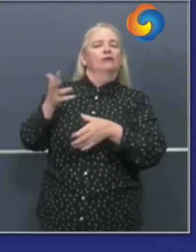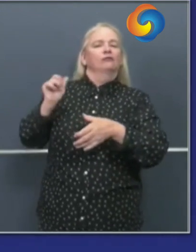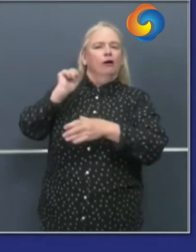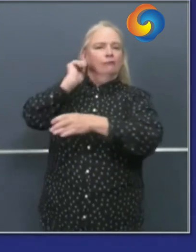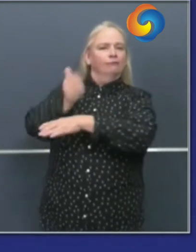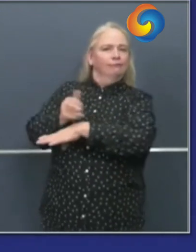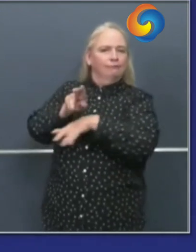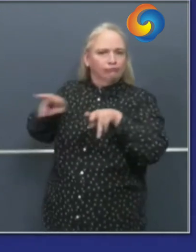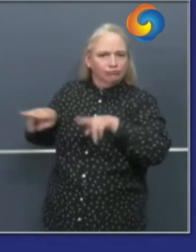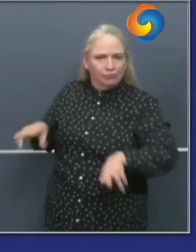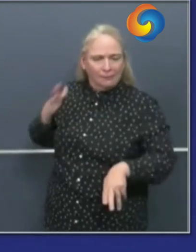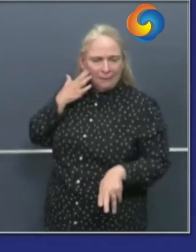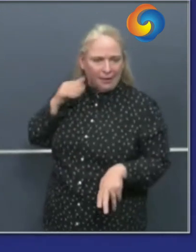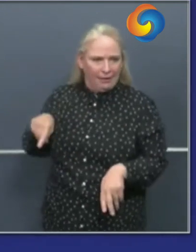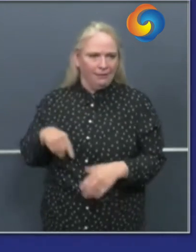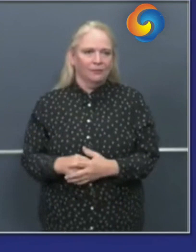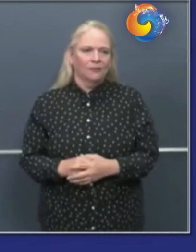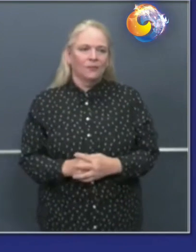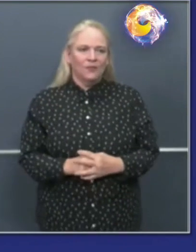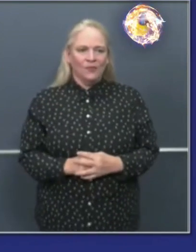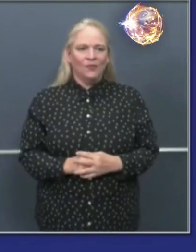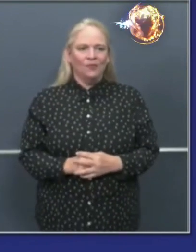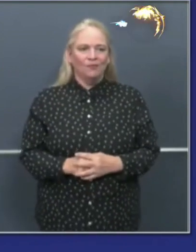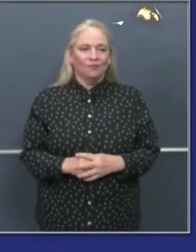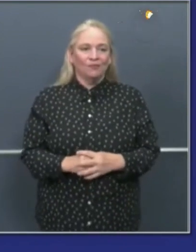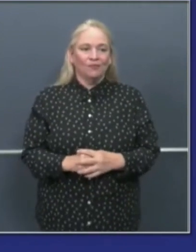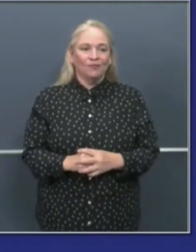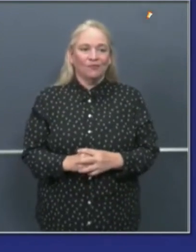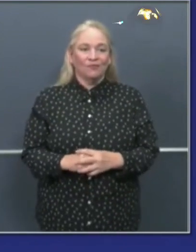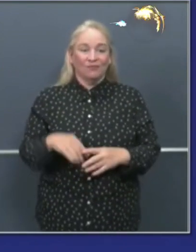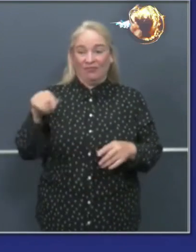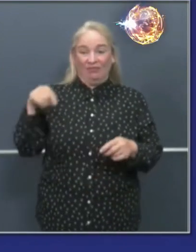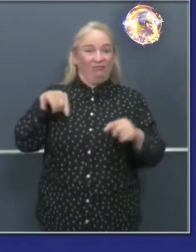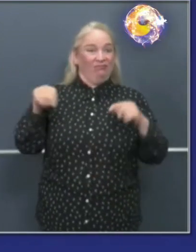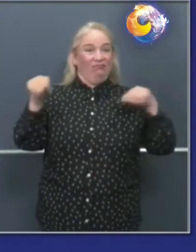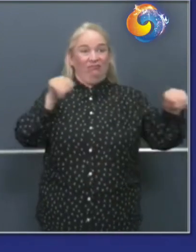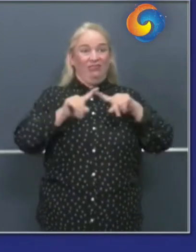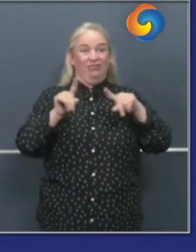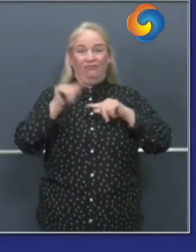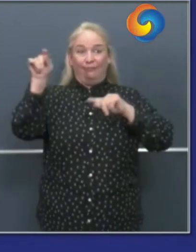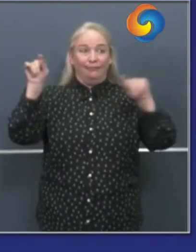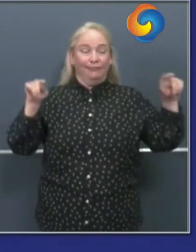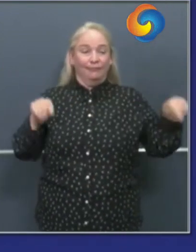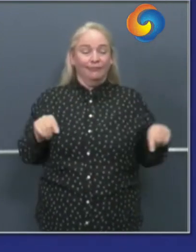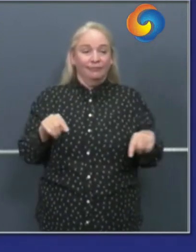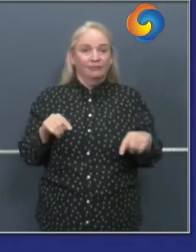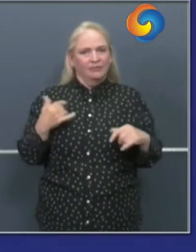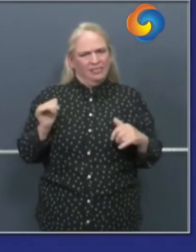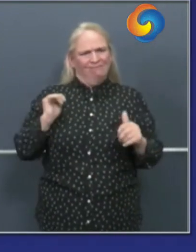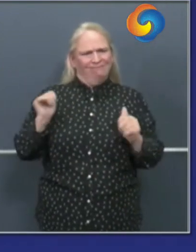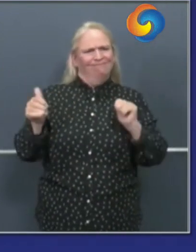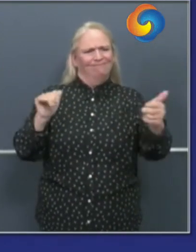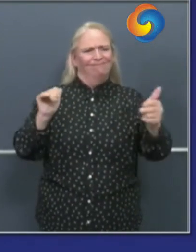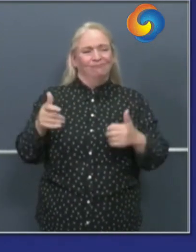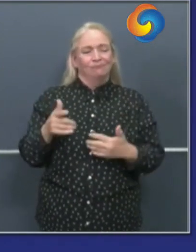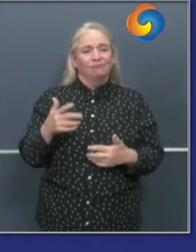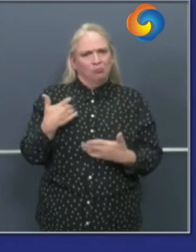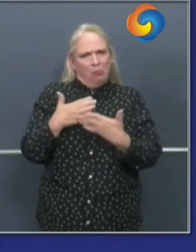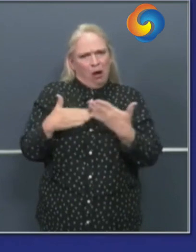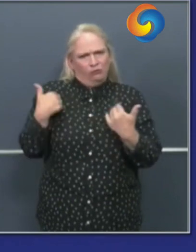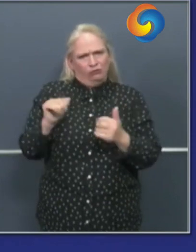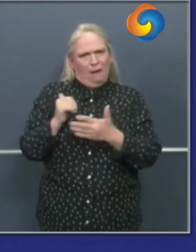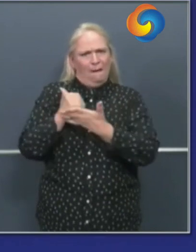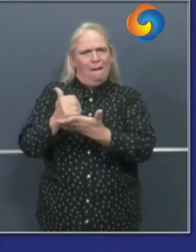sites still available to us in what we call warm status all part and parcel of